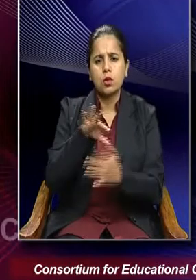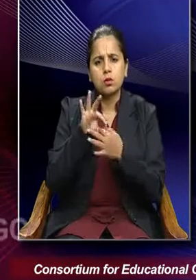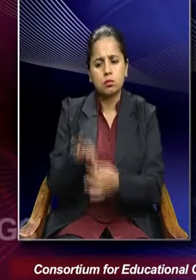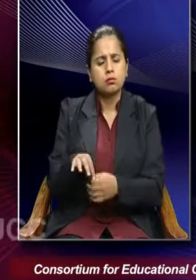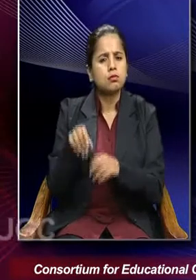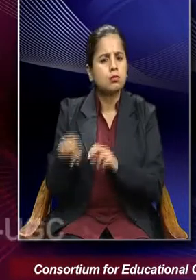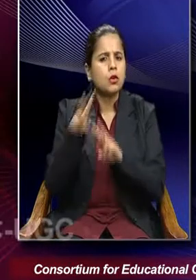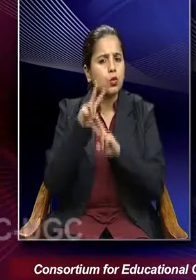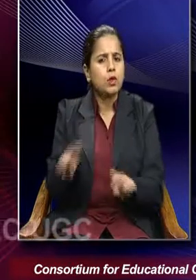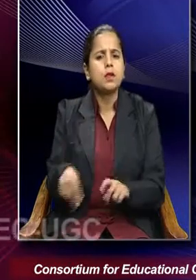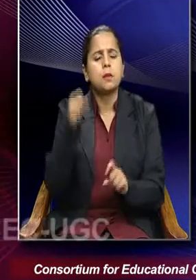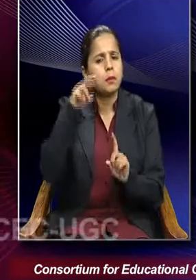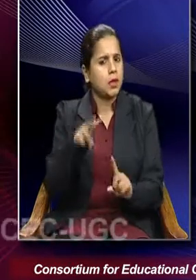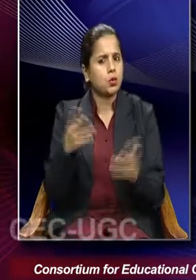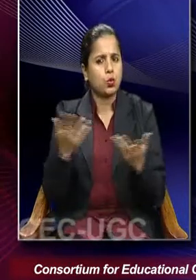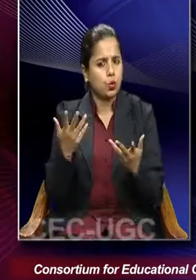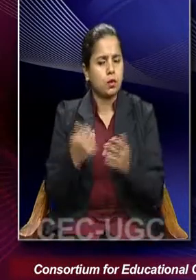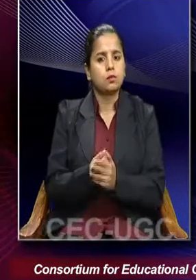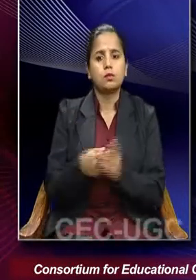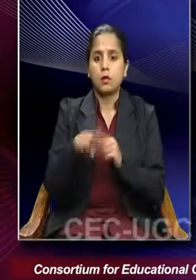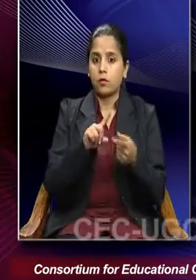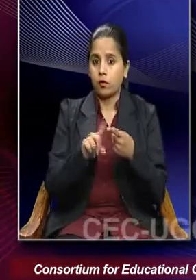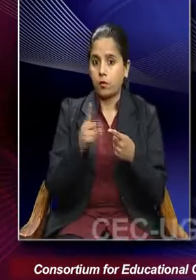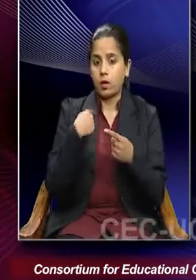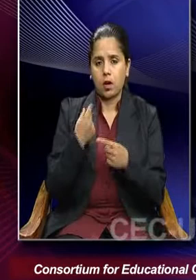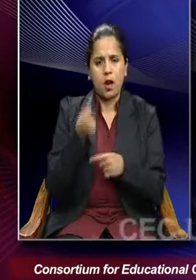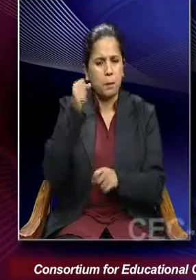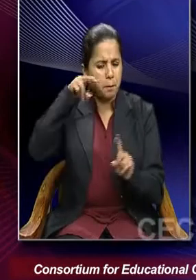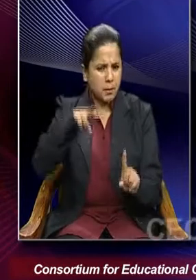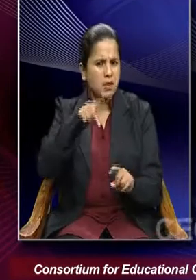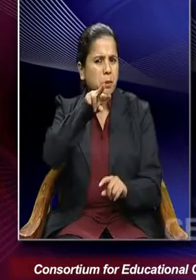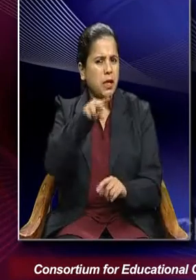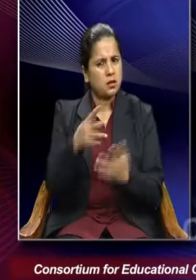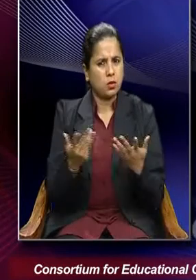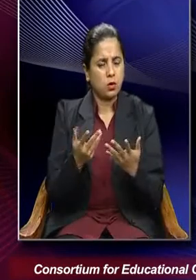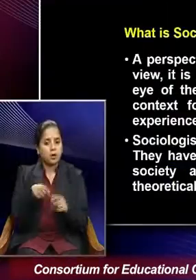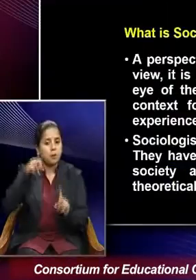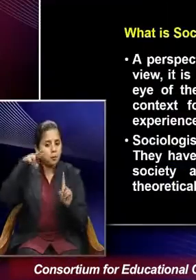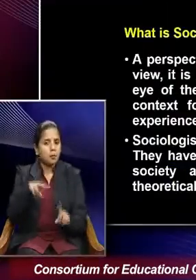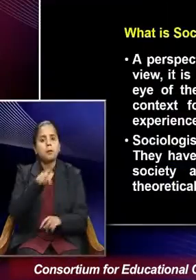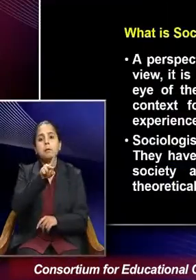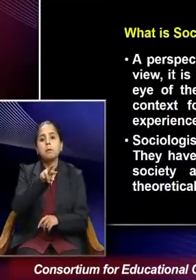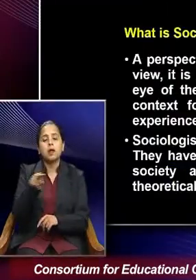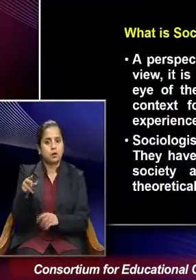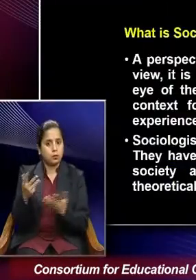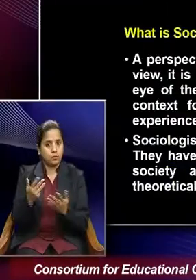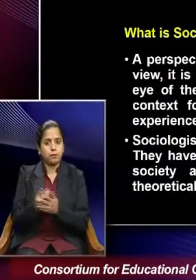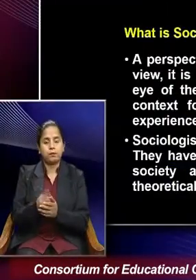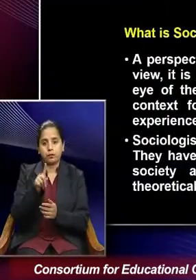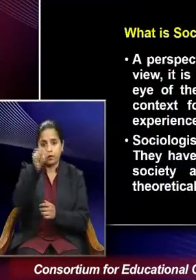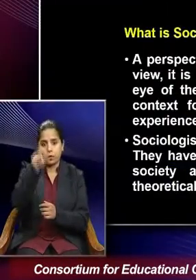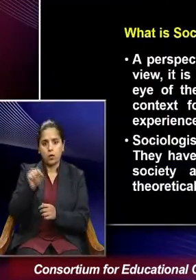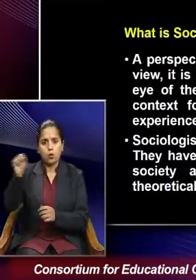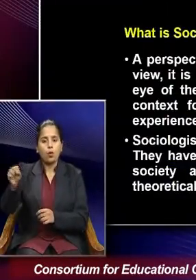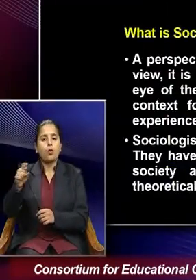So first we try to understand what is a perspective. A perspective means one's point